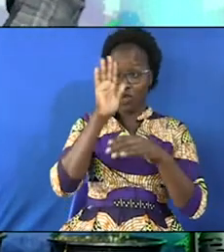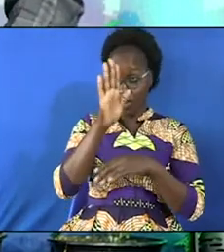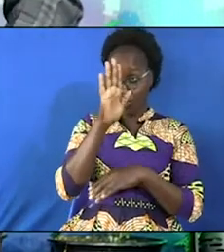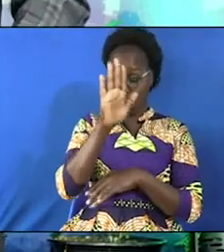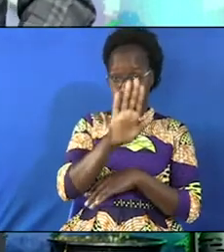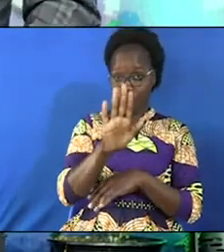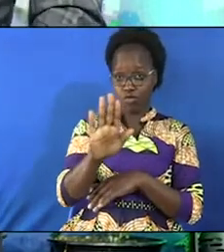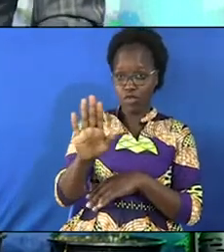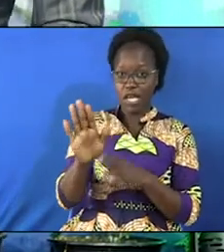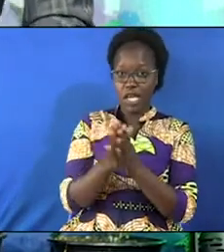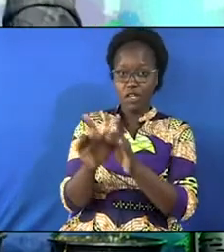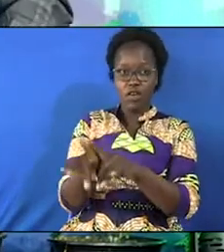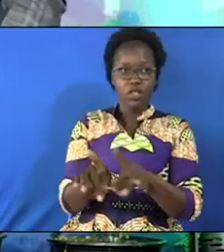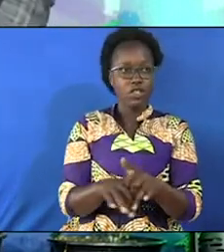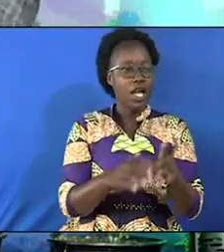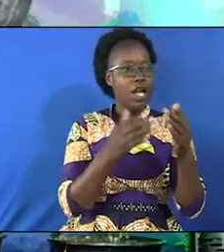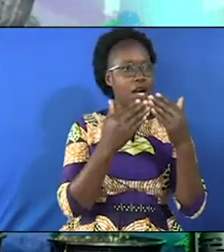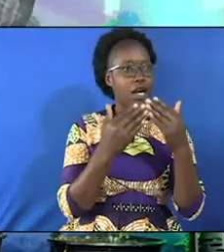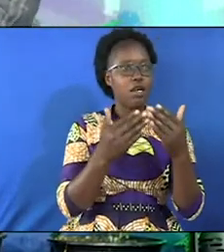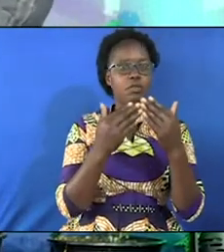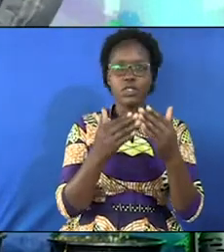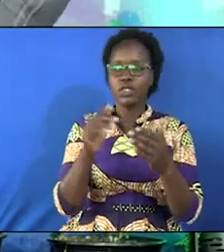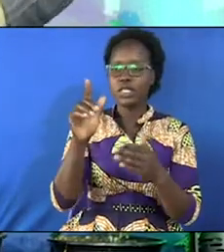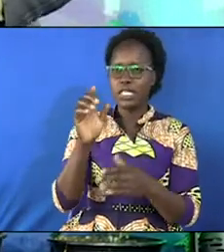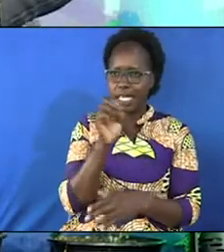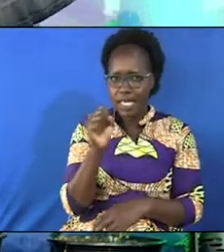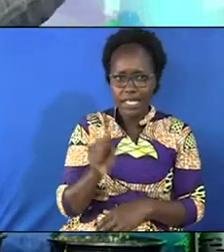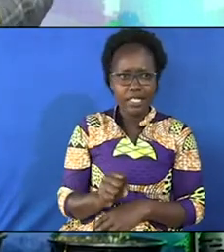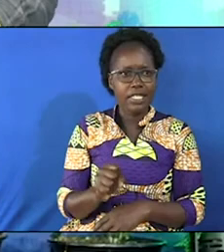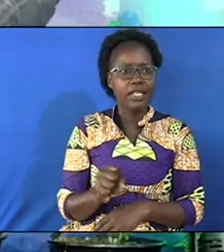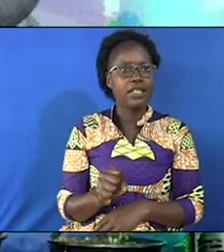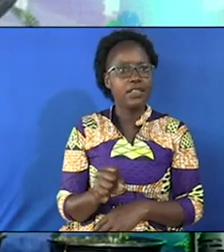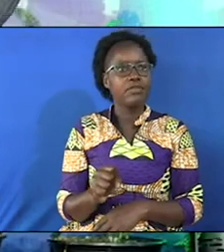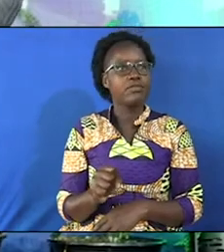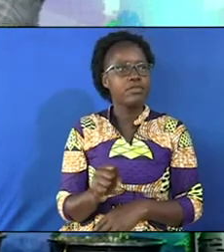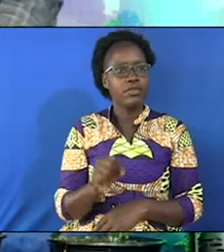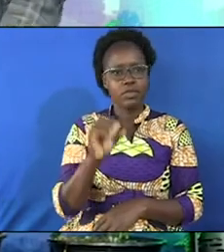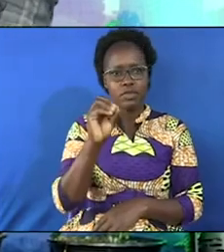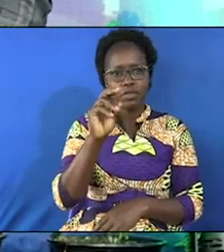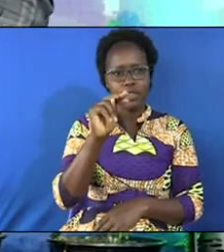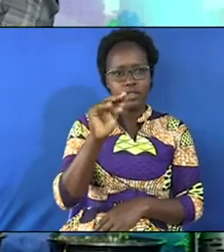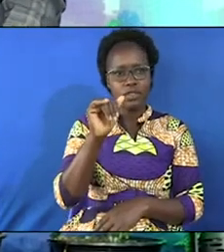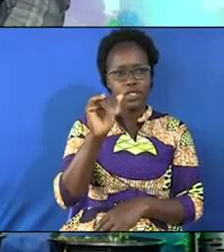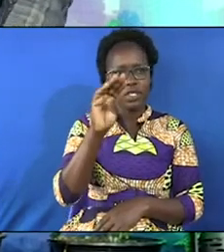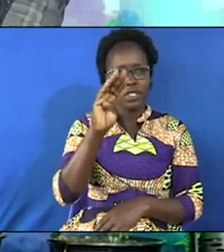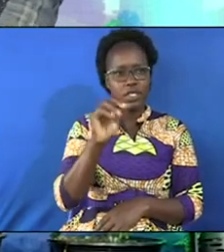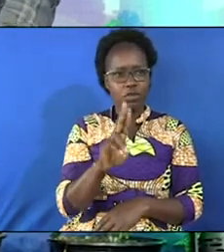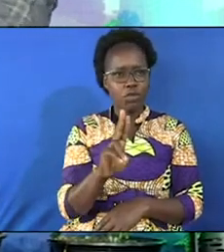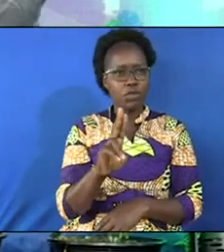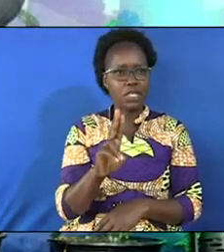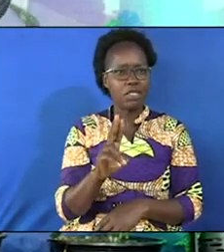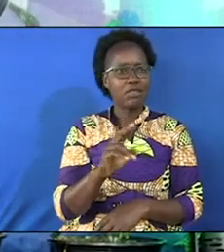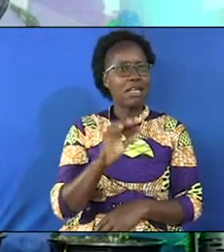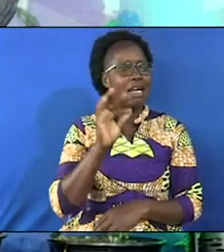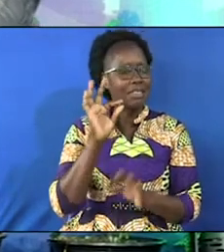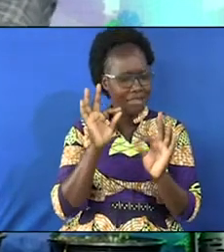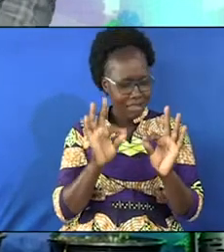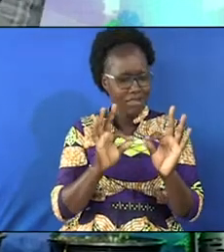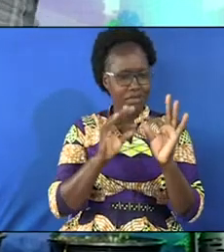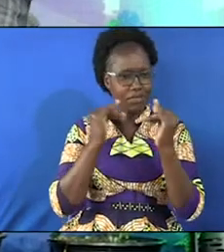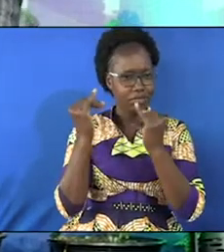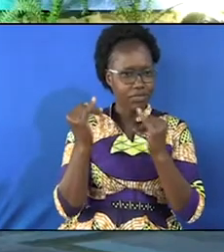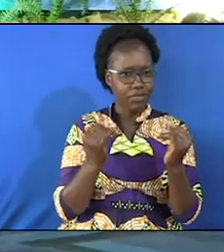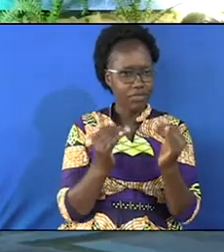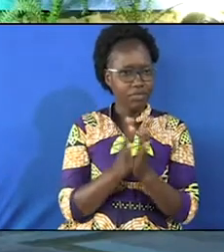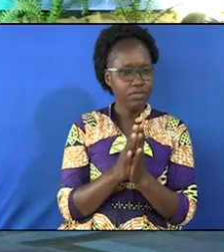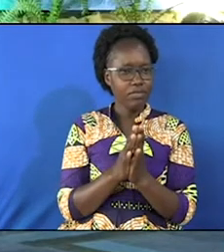I also want to appreciate Eldon Yambu. That was a marvelous introduction. May the Lord bless you. I'm